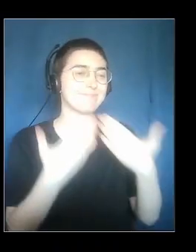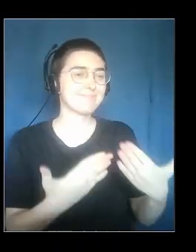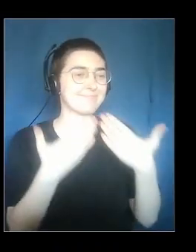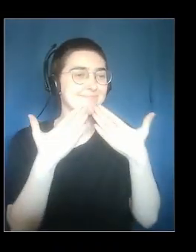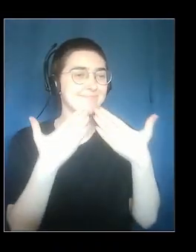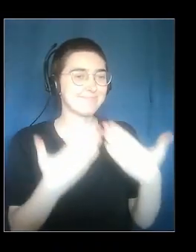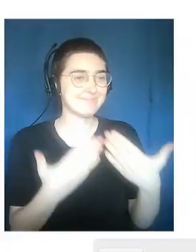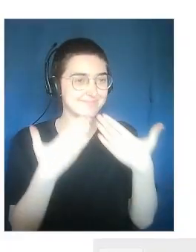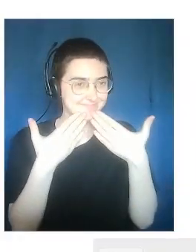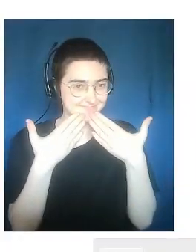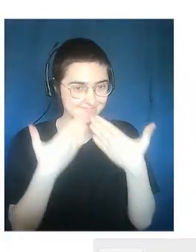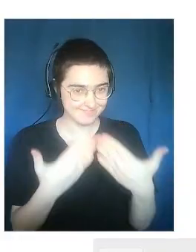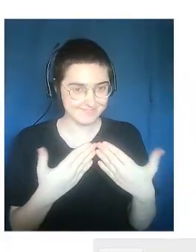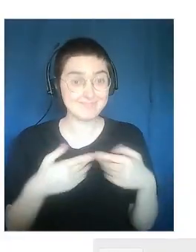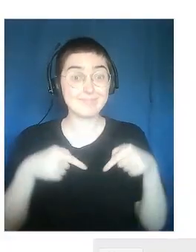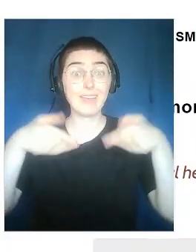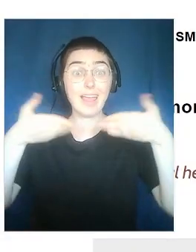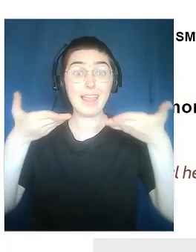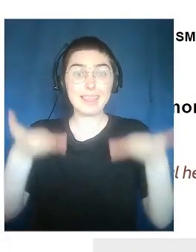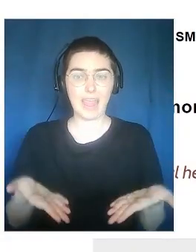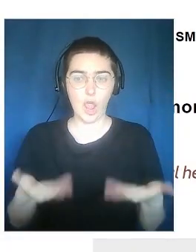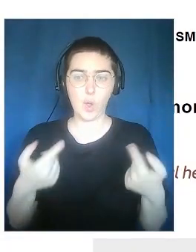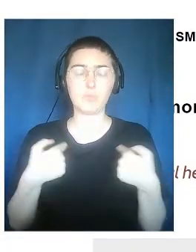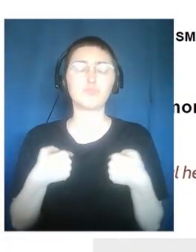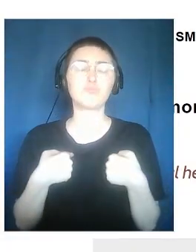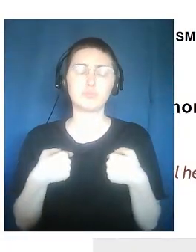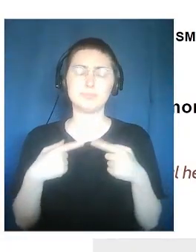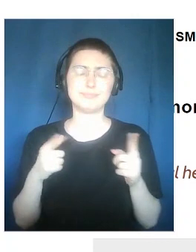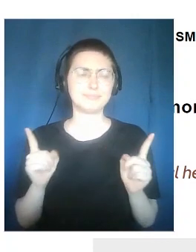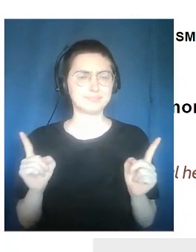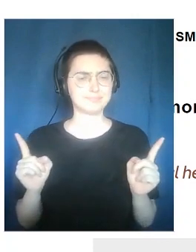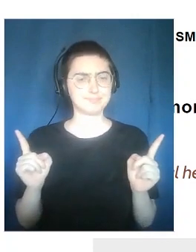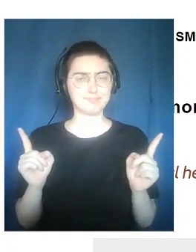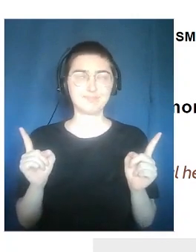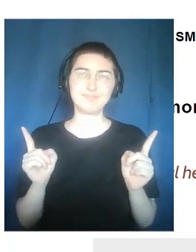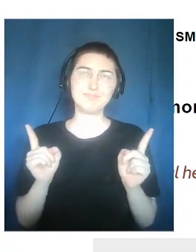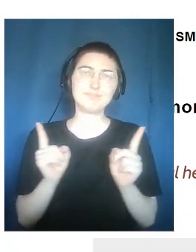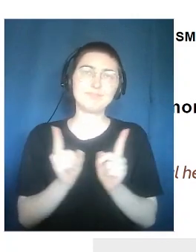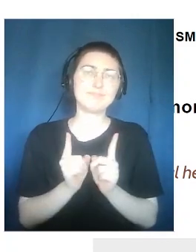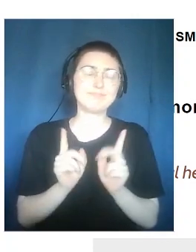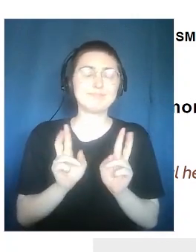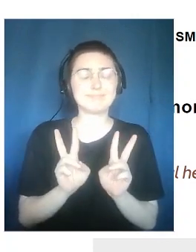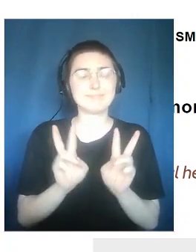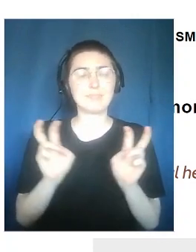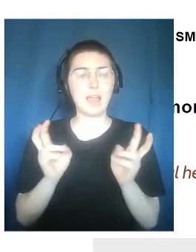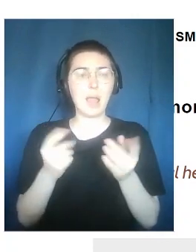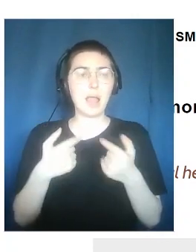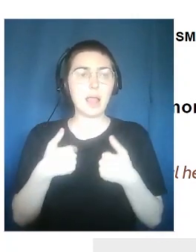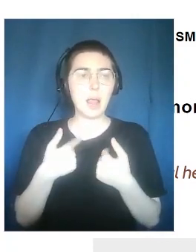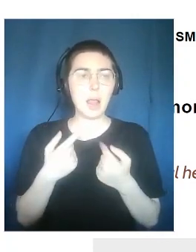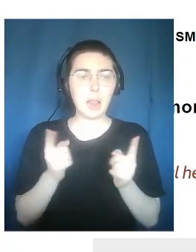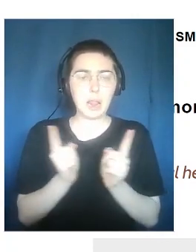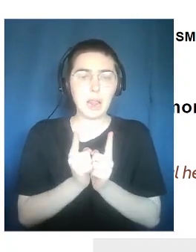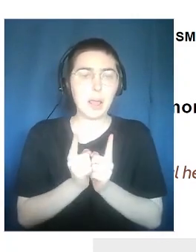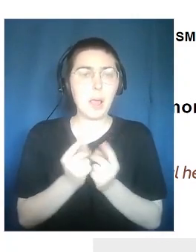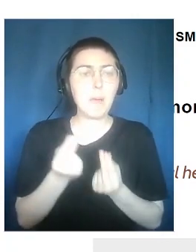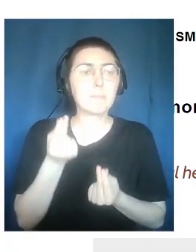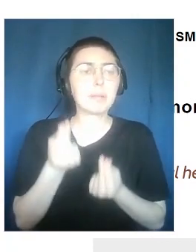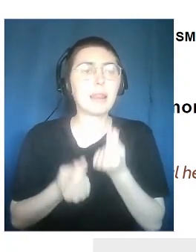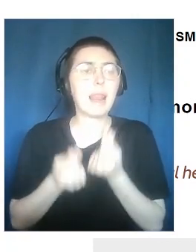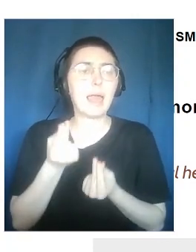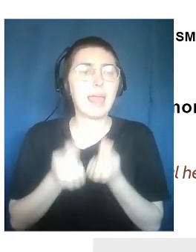Claudio. Thank you very much, Gloria. So, a small